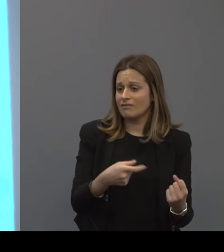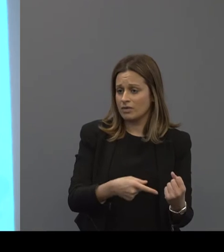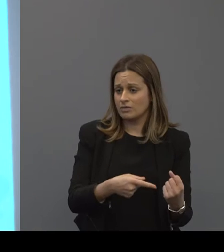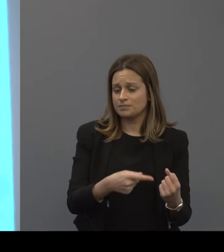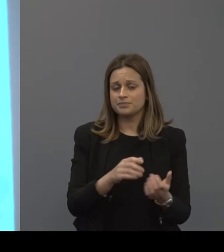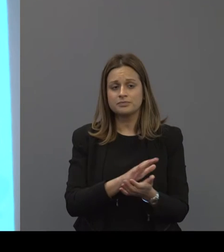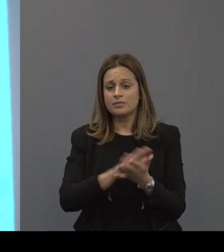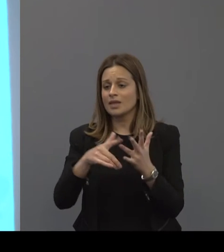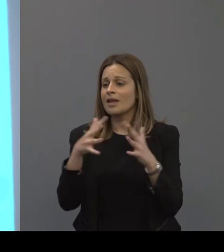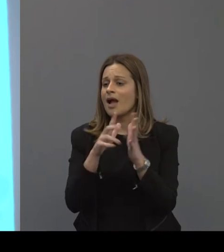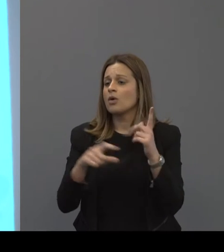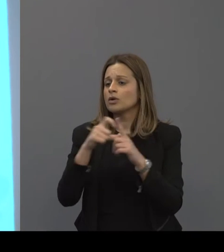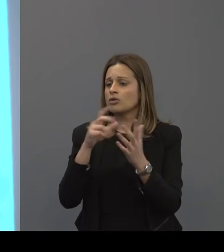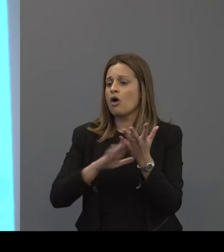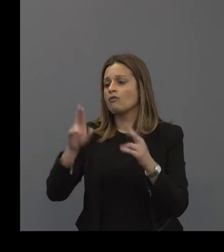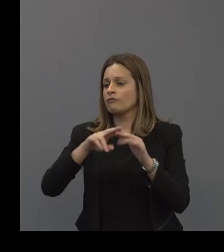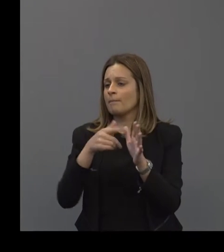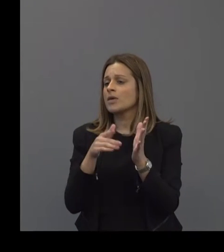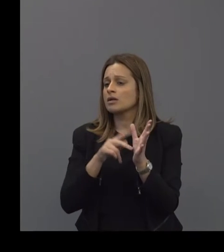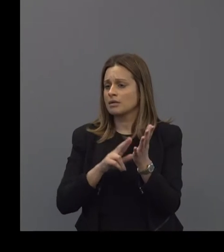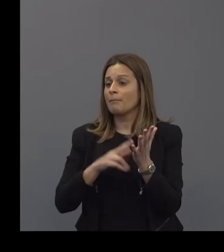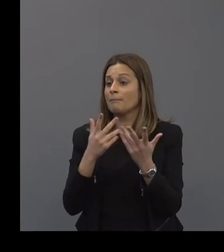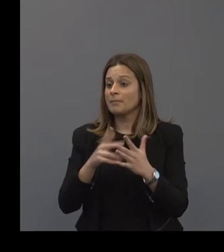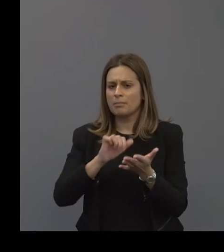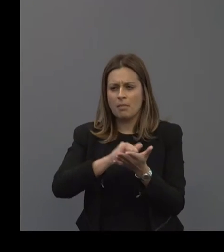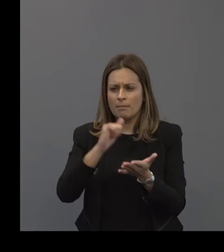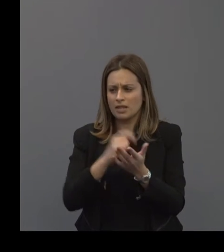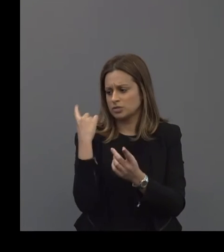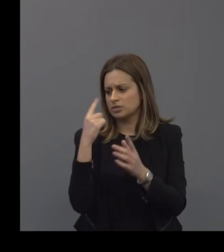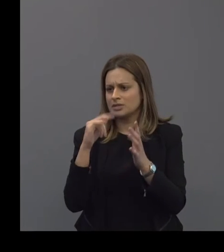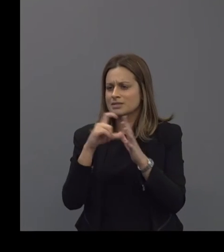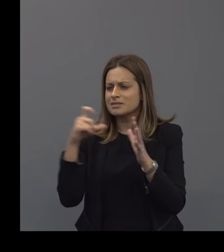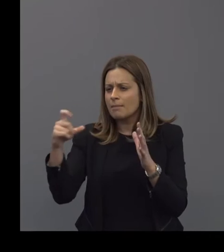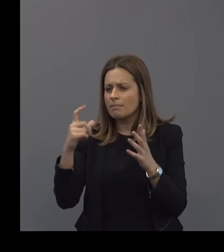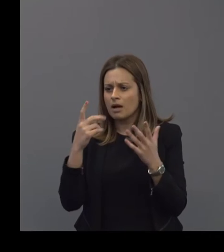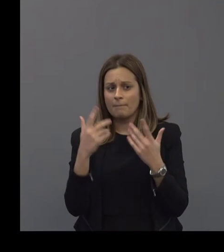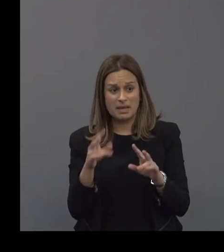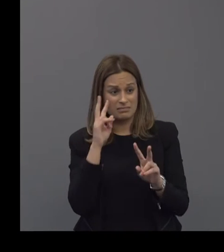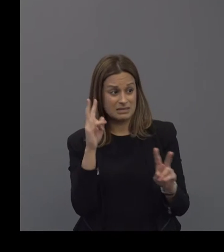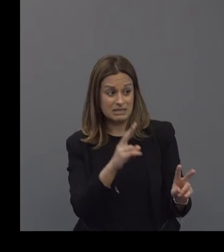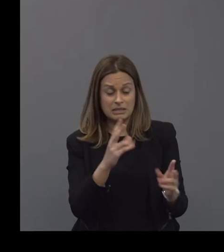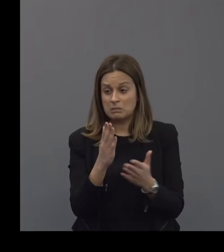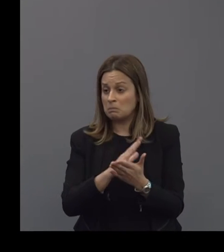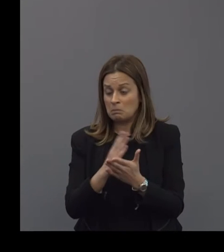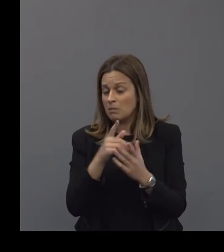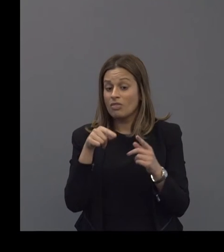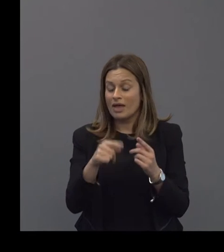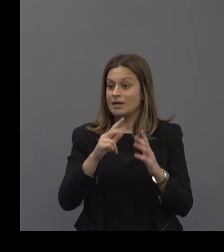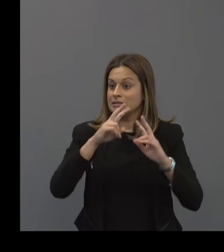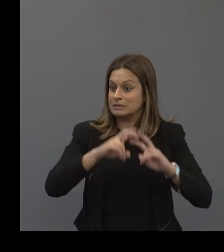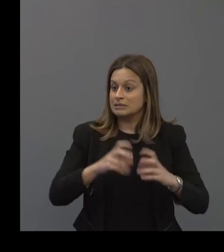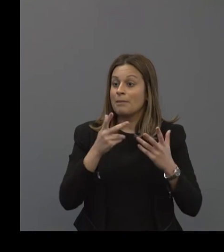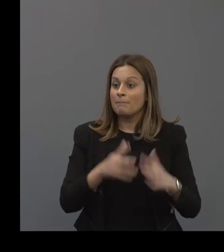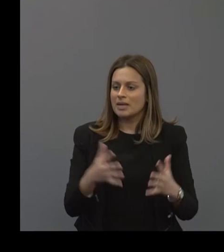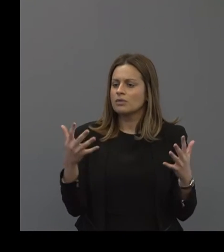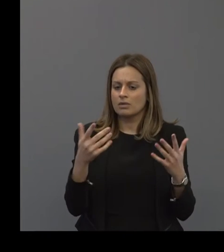and a group in the US have just published as of last December. I don't know if you've seen that article Adrian but it's a great snapshot of hearing